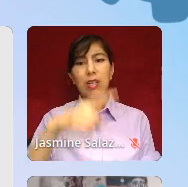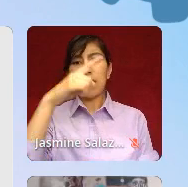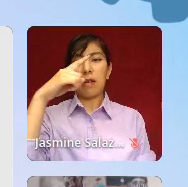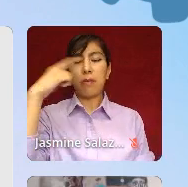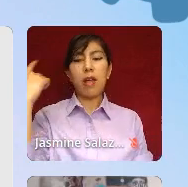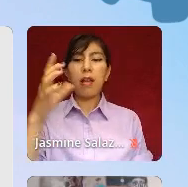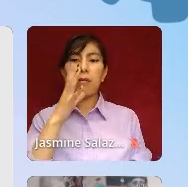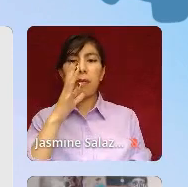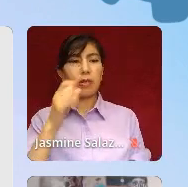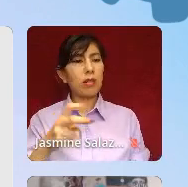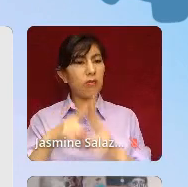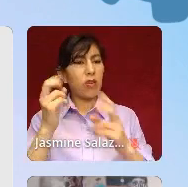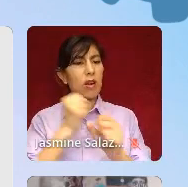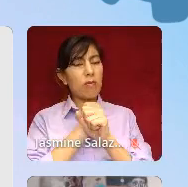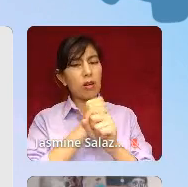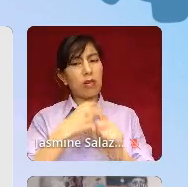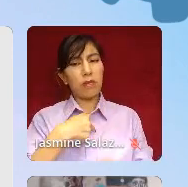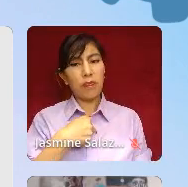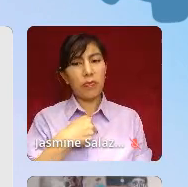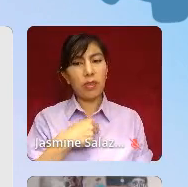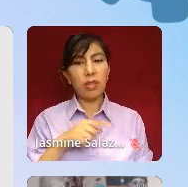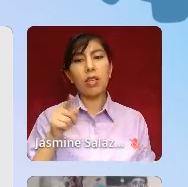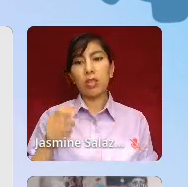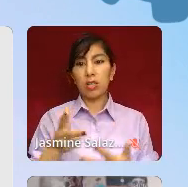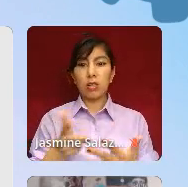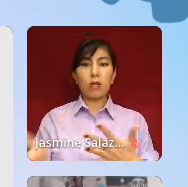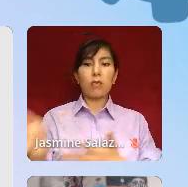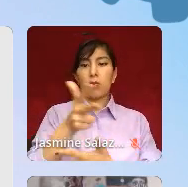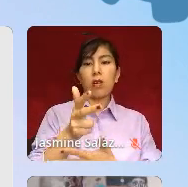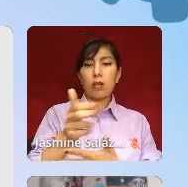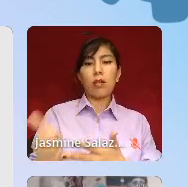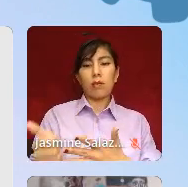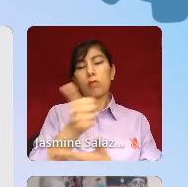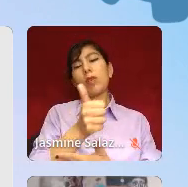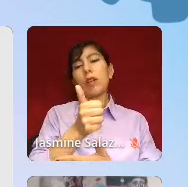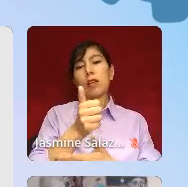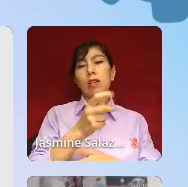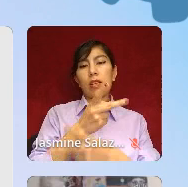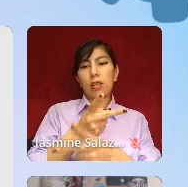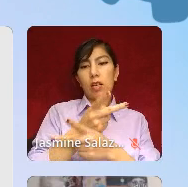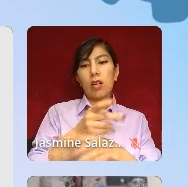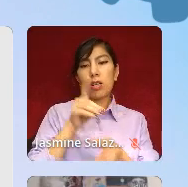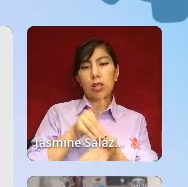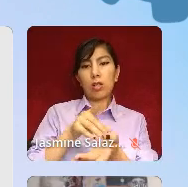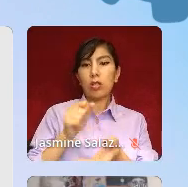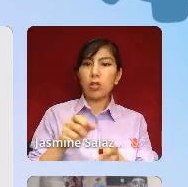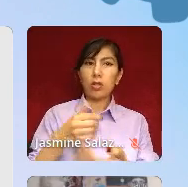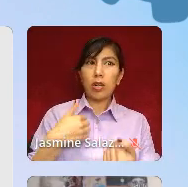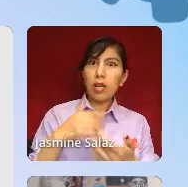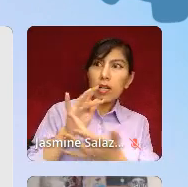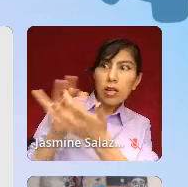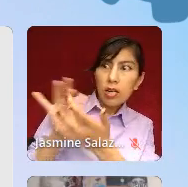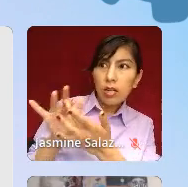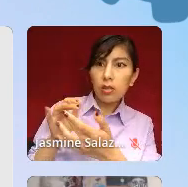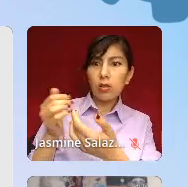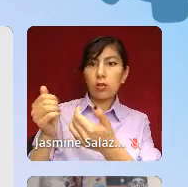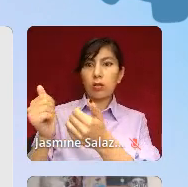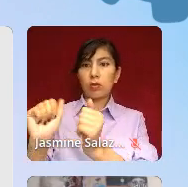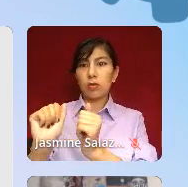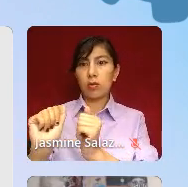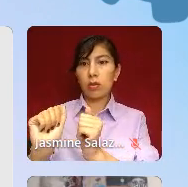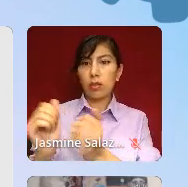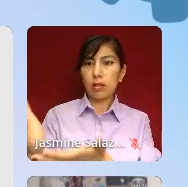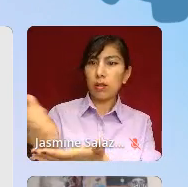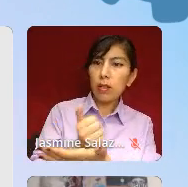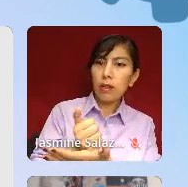protective of me and she's a primary care doctor. So she was able to work connections to get me trauma-informed intensive